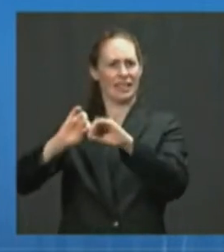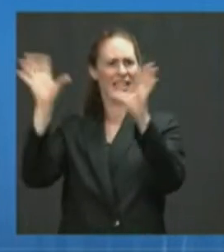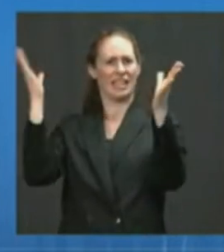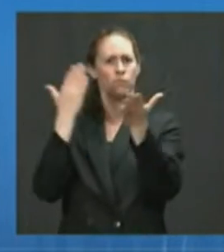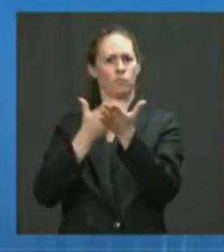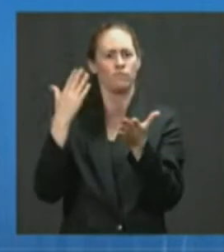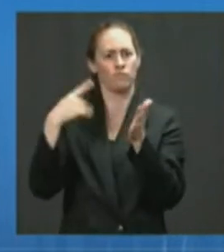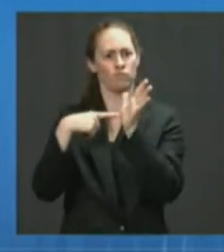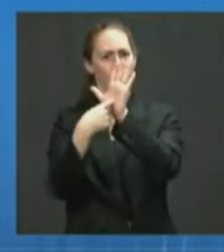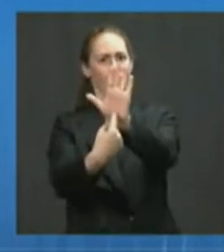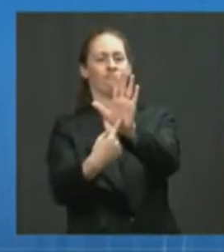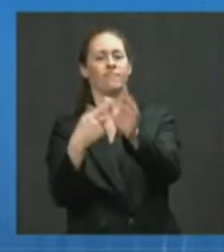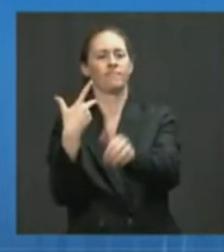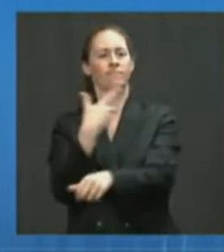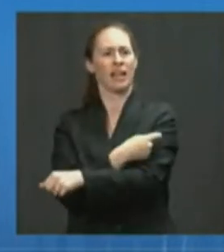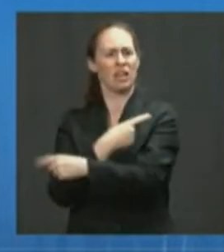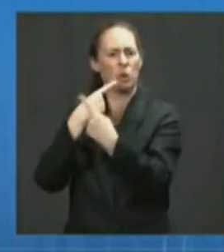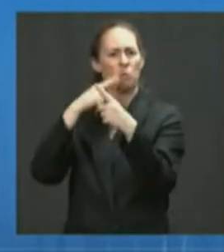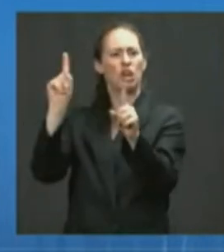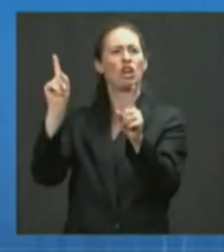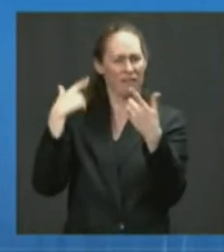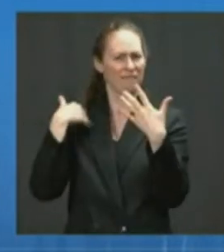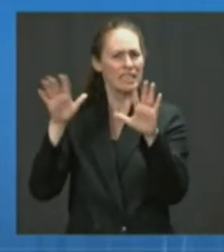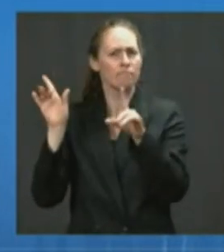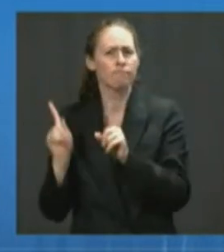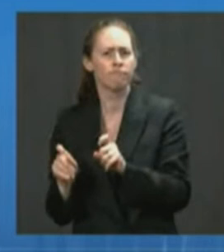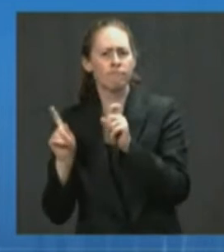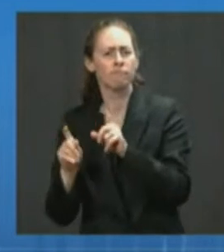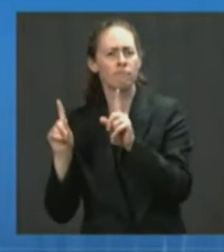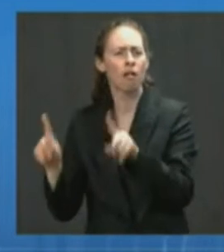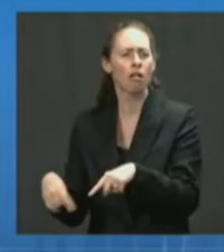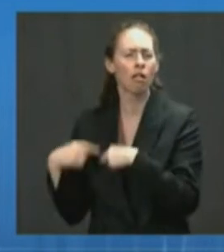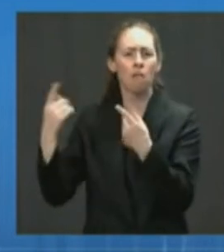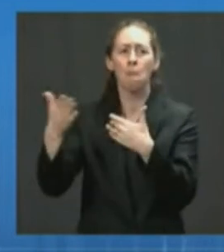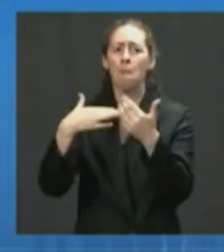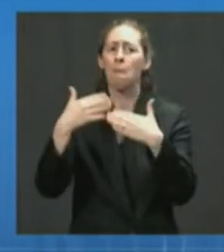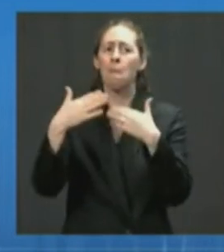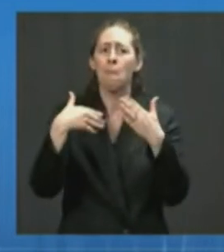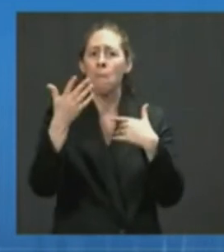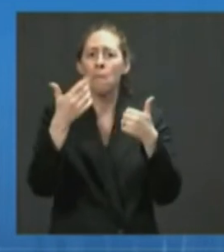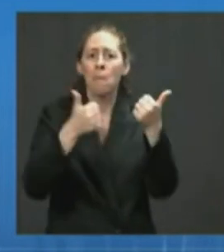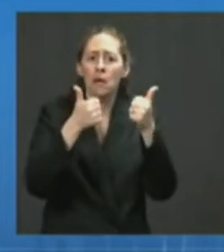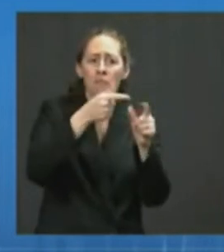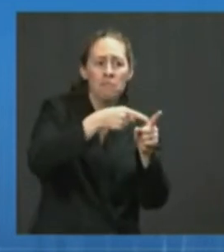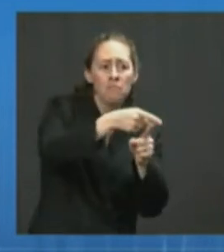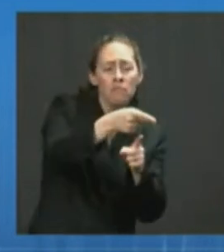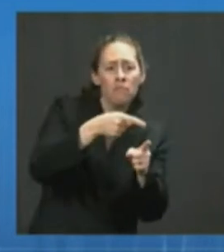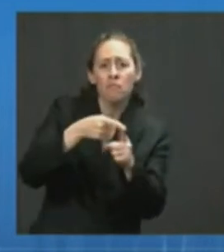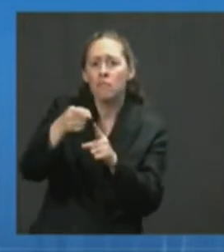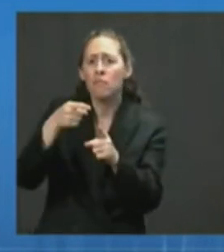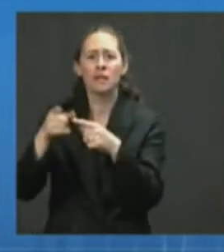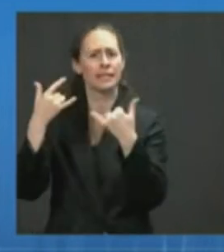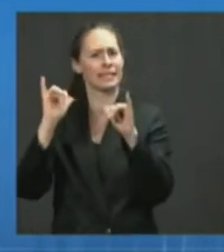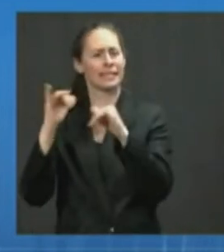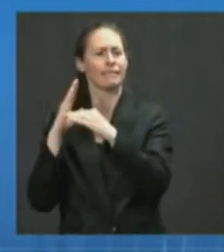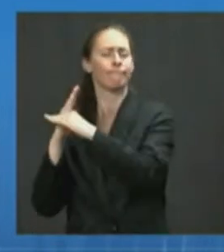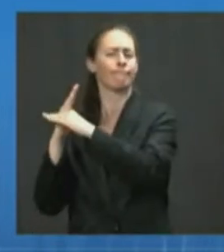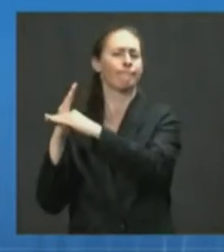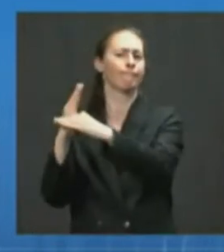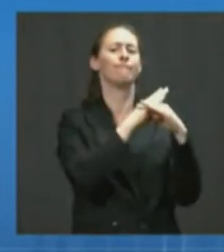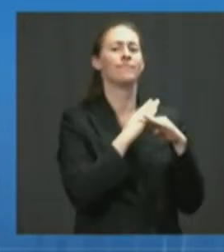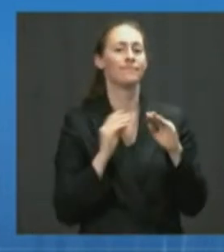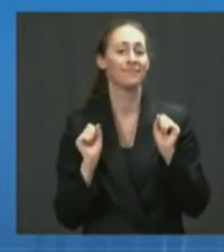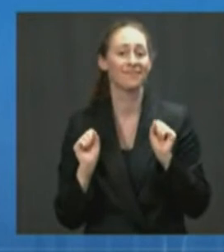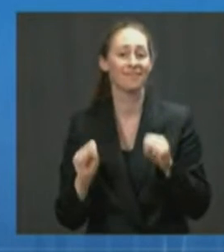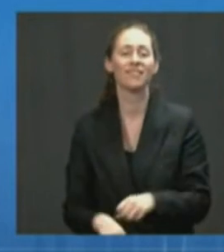as they did in clinical trials, even against the Delta variant. Importantly, our data show that infections are